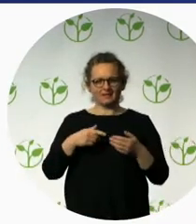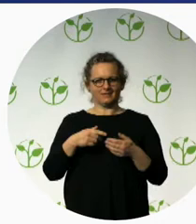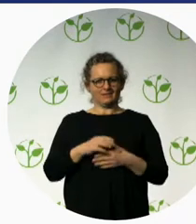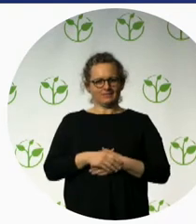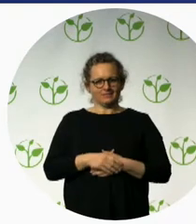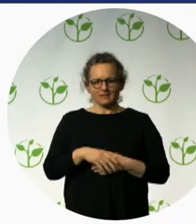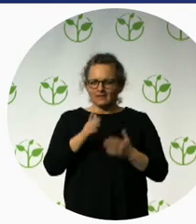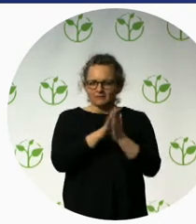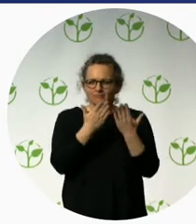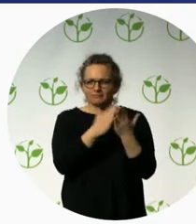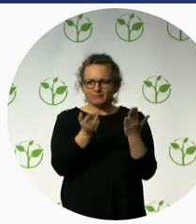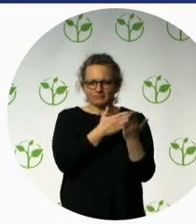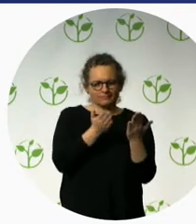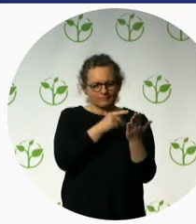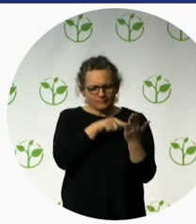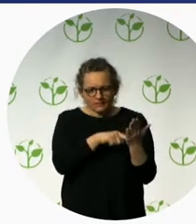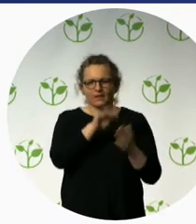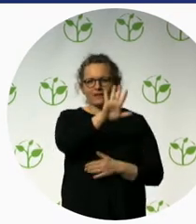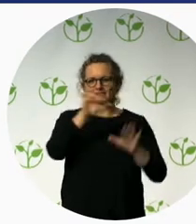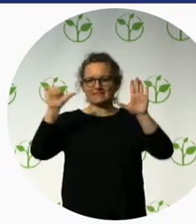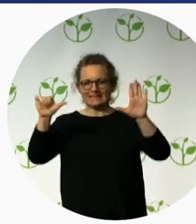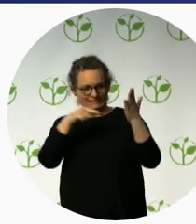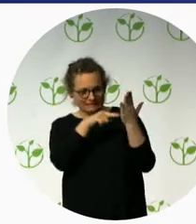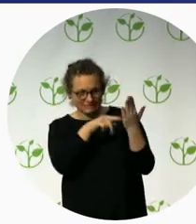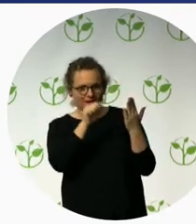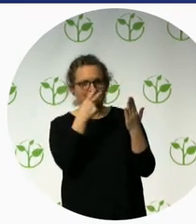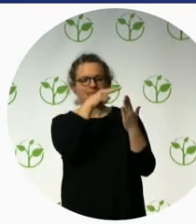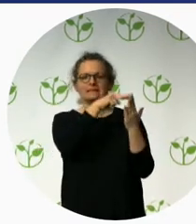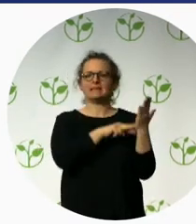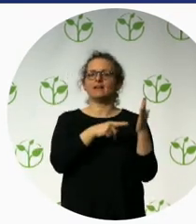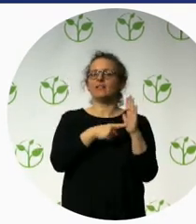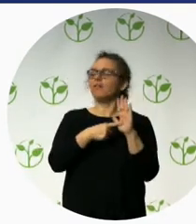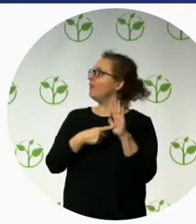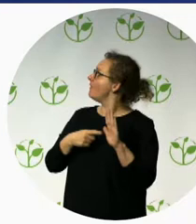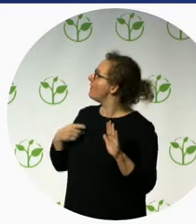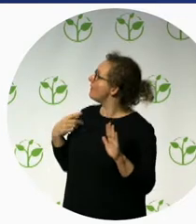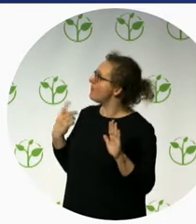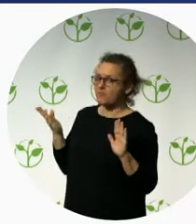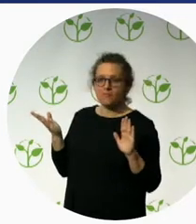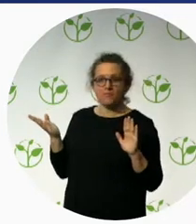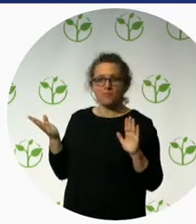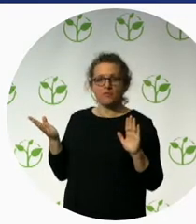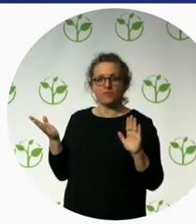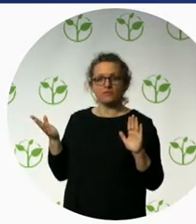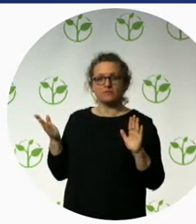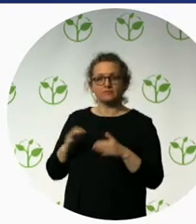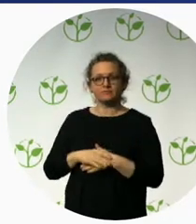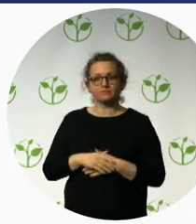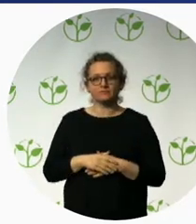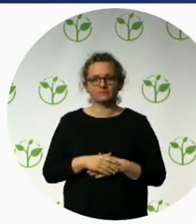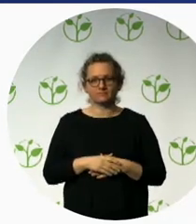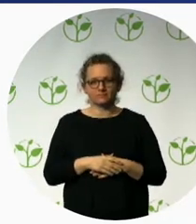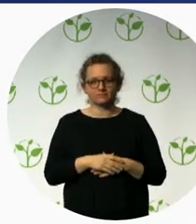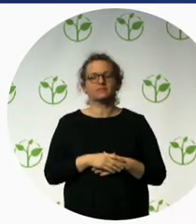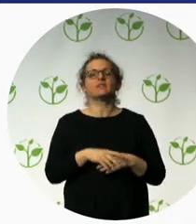emphasized, as Bastien did before, that there's this very strong need to cooperate. Cooperation is the